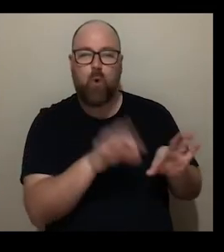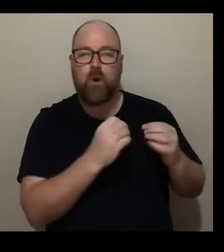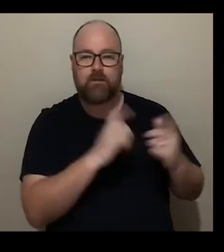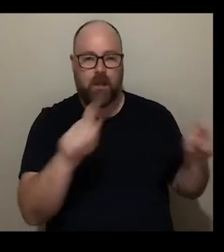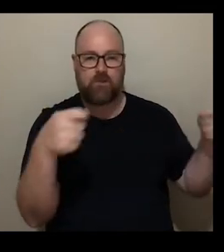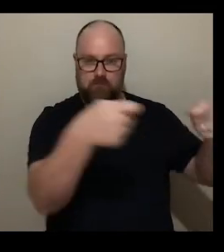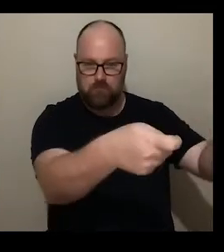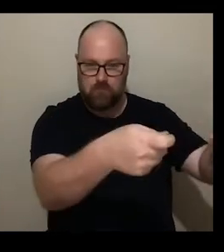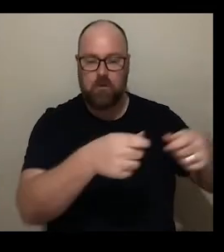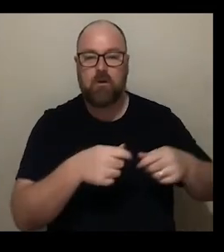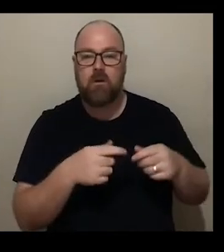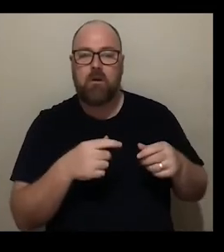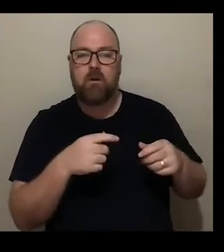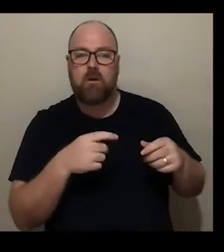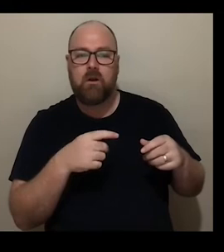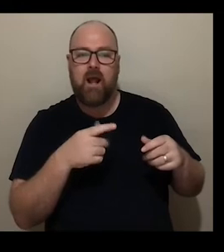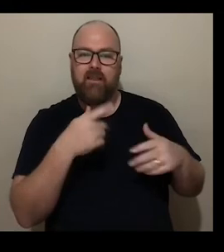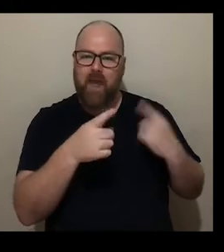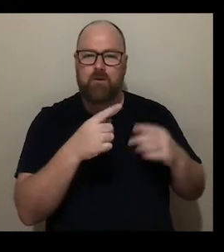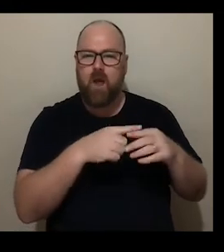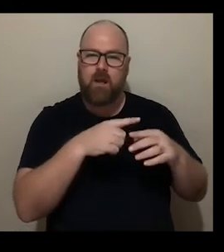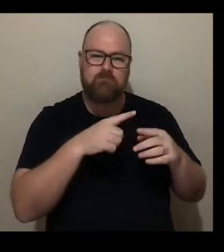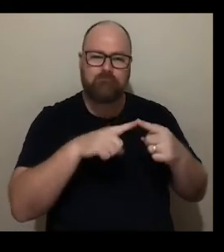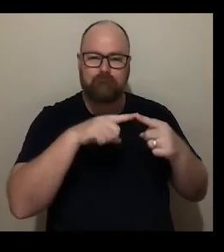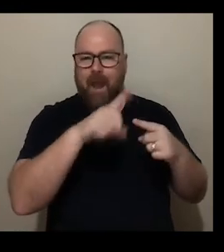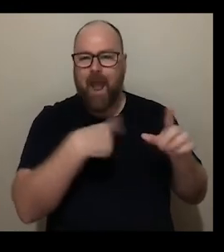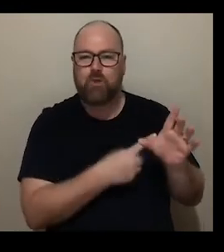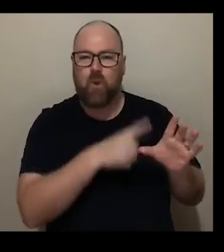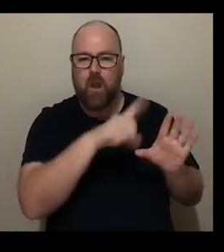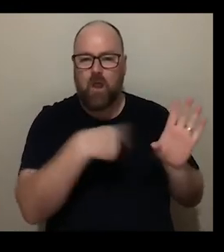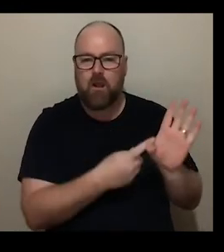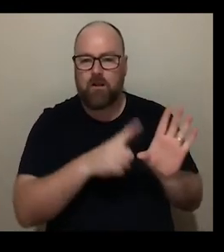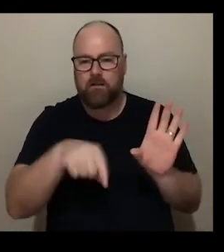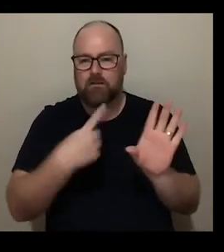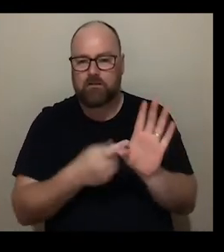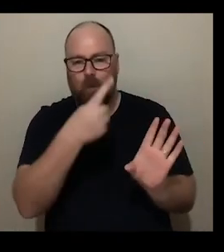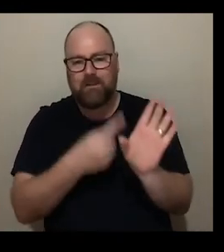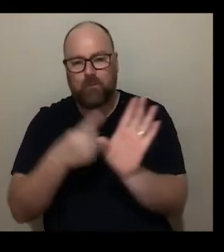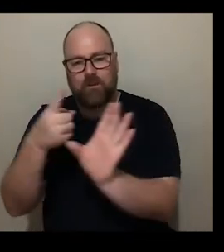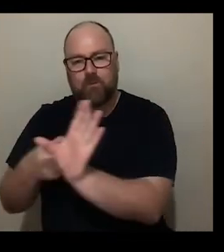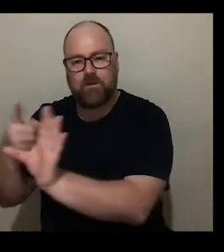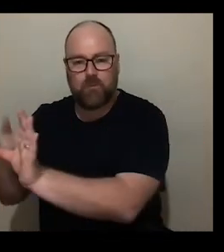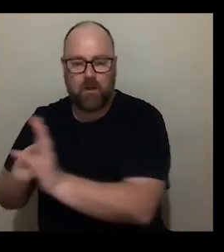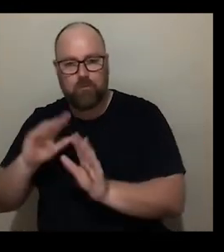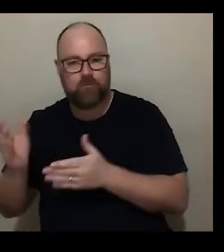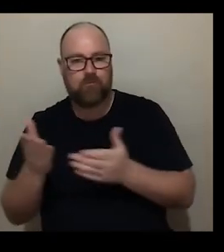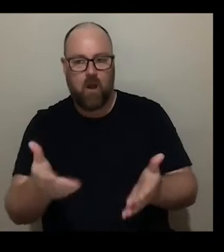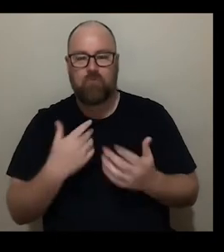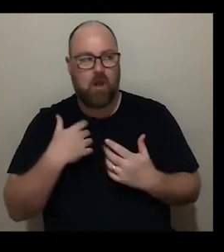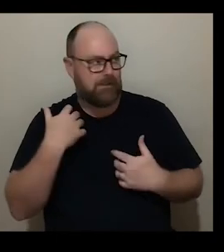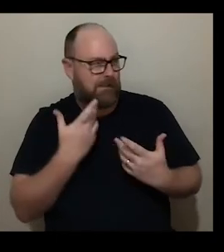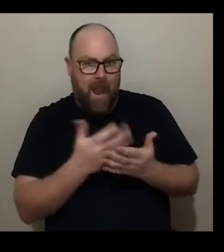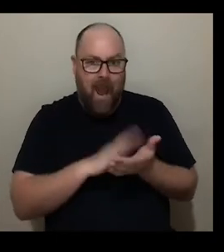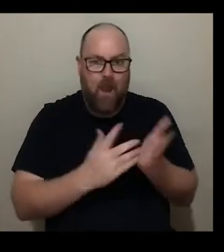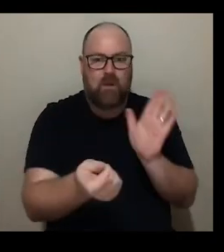Admin and it was very much in a annual program delivery model so year on year how do we get commissions